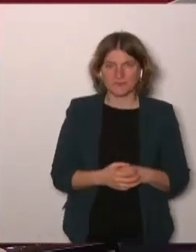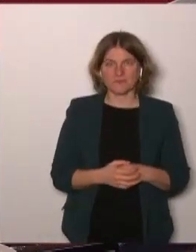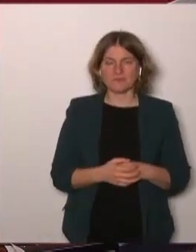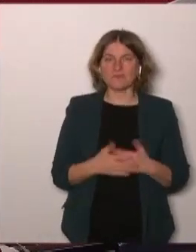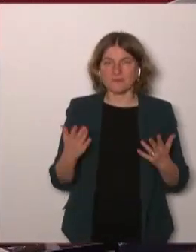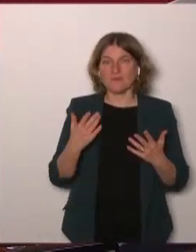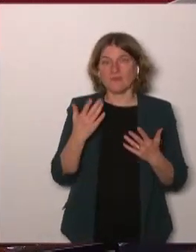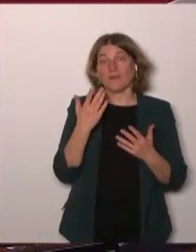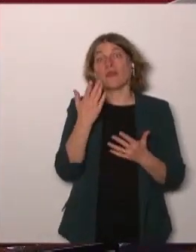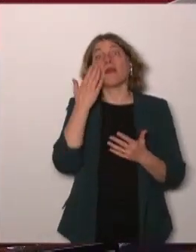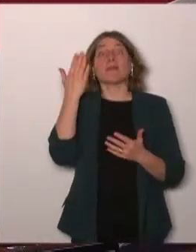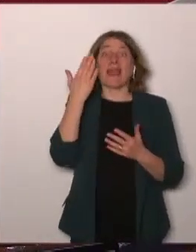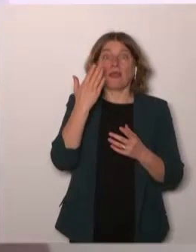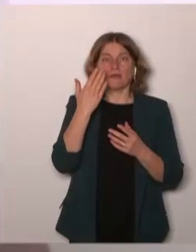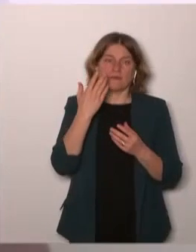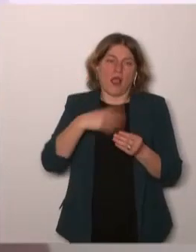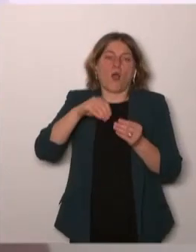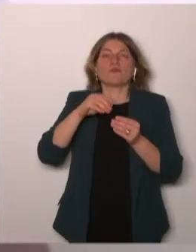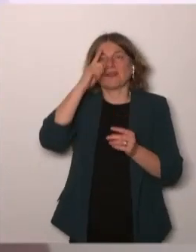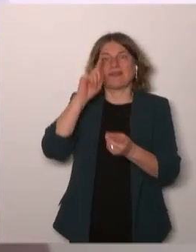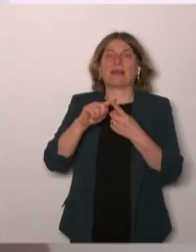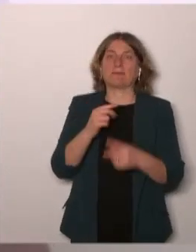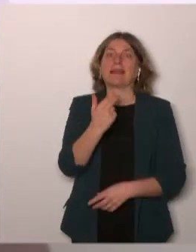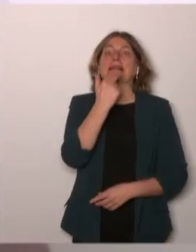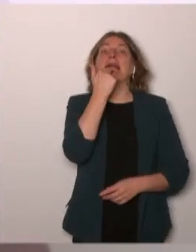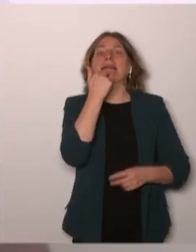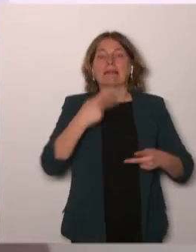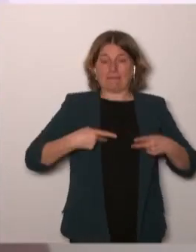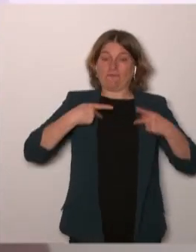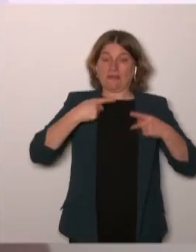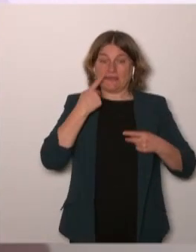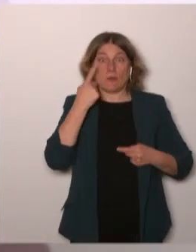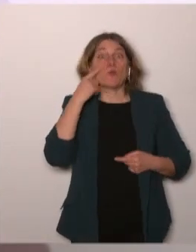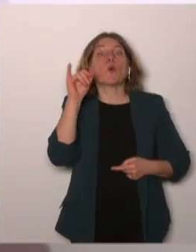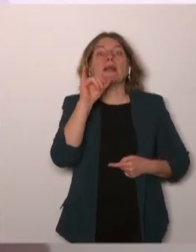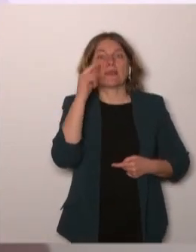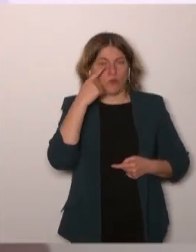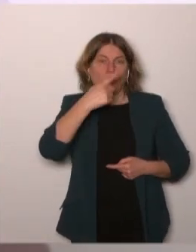of life is possible d'avoir un micro pour monsieur IFRA